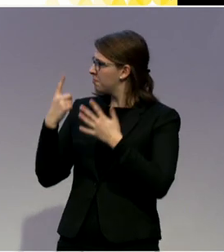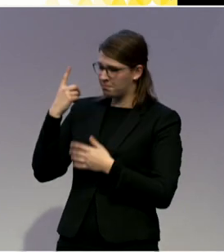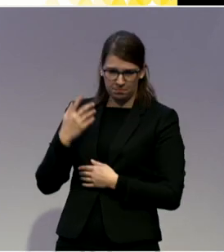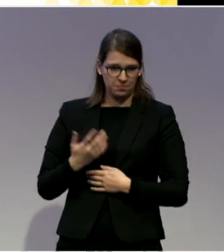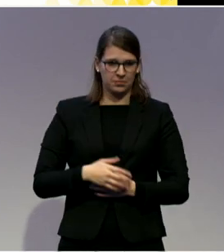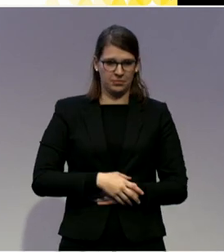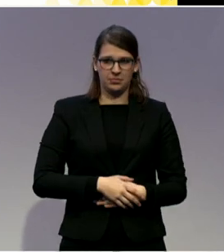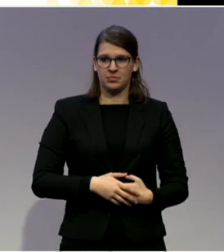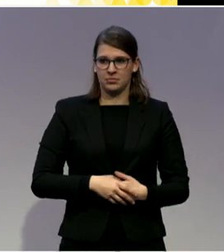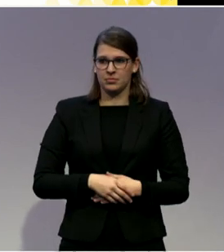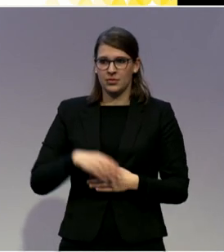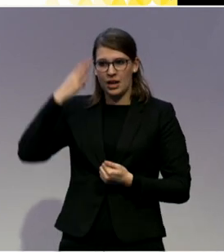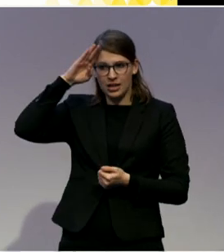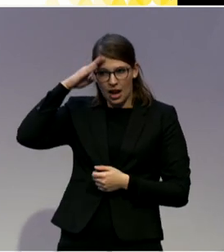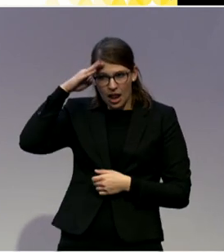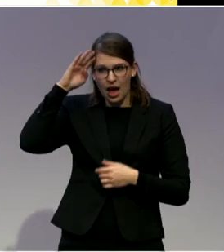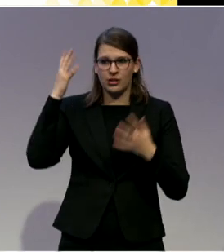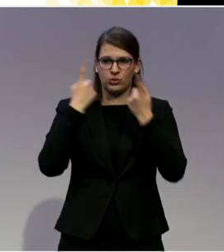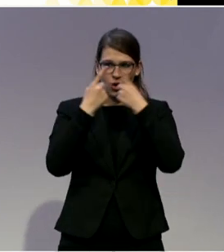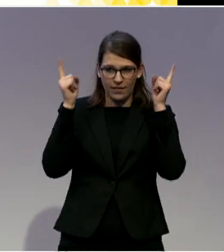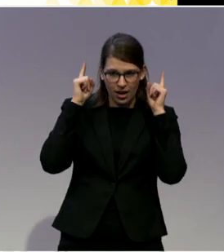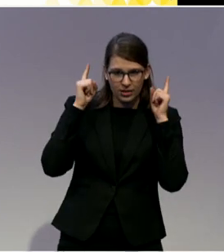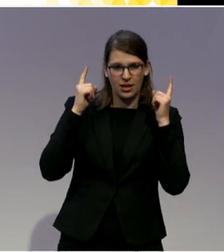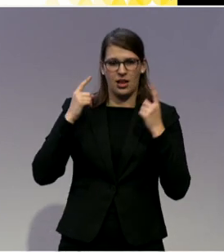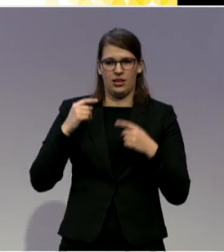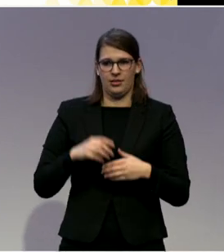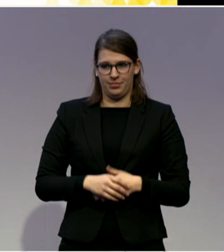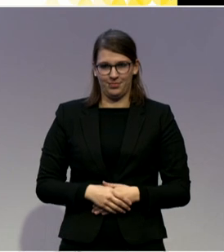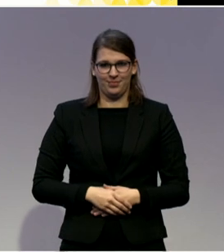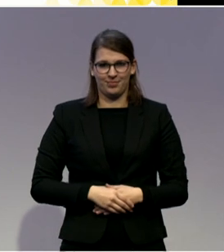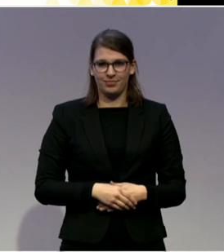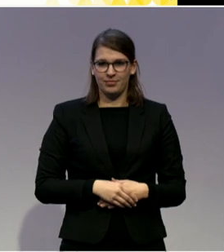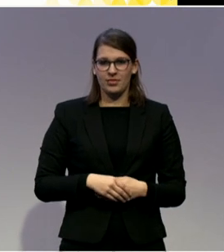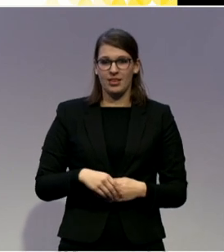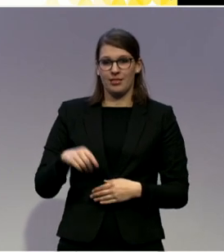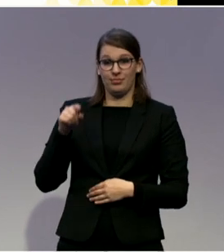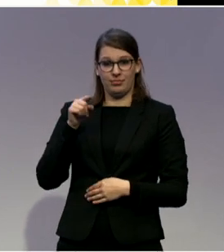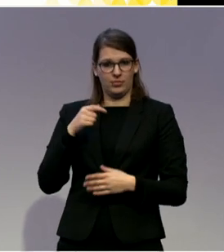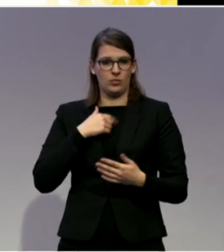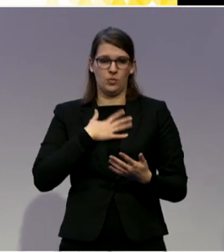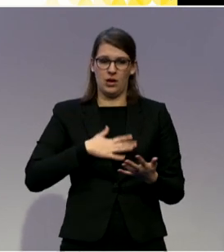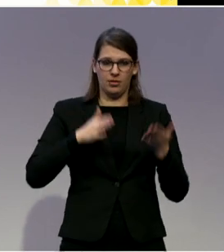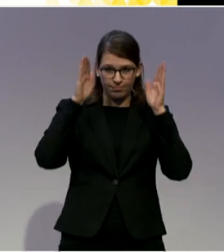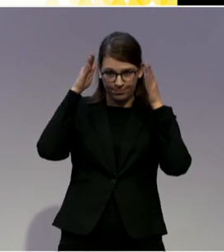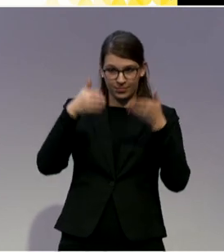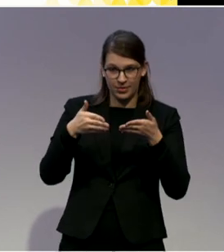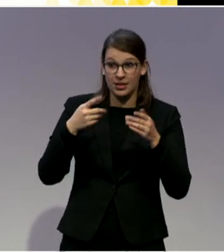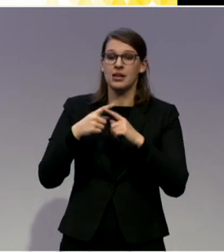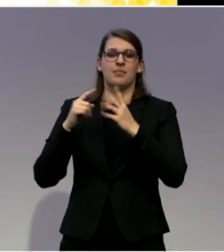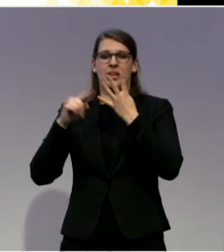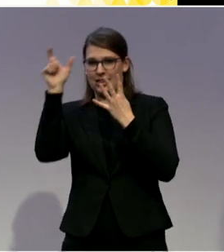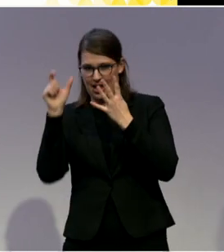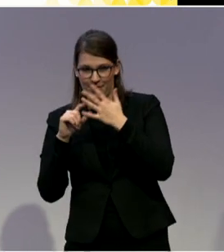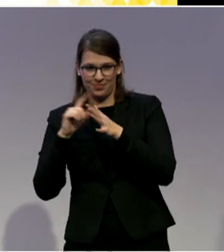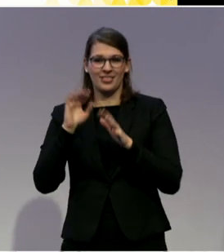We wanted to focus our research on where de-institutionalization is actually taking place, so we had a particular focus on